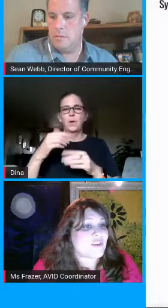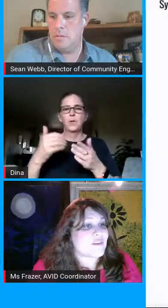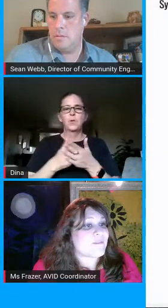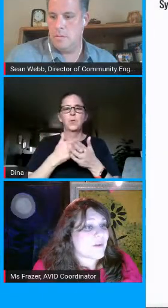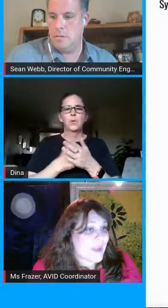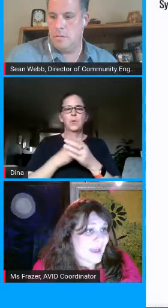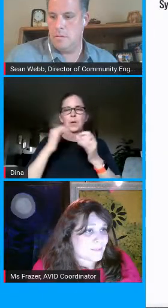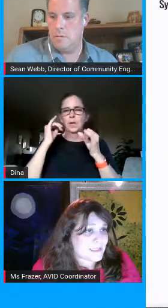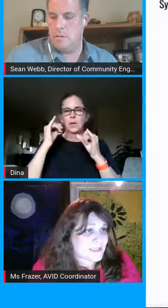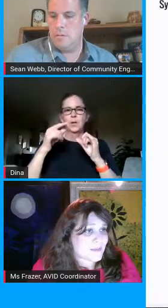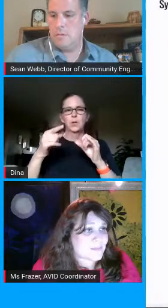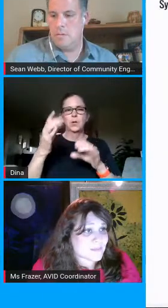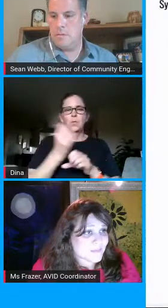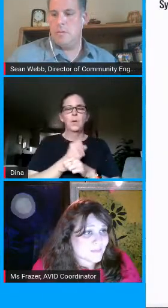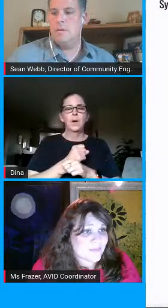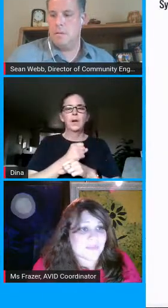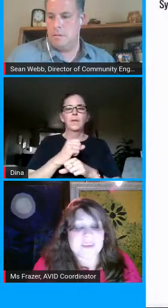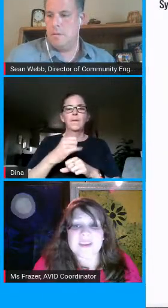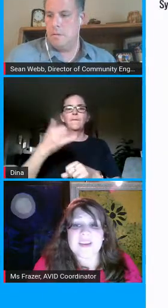you want to download your phone